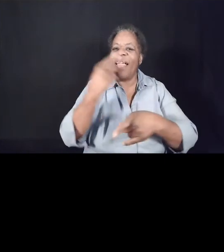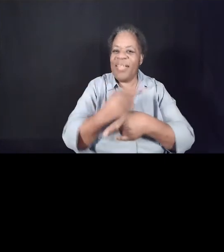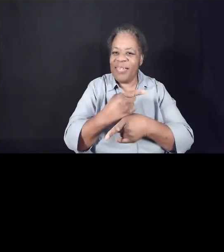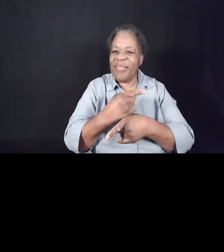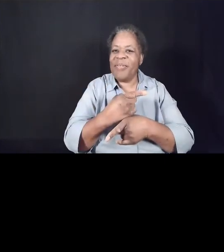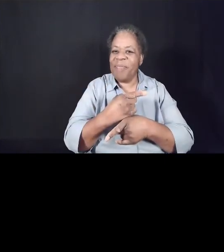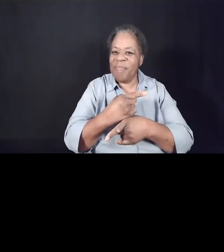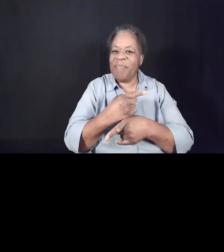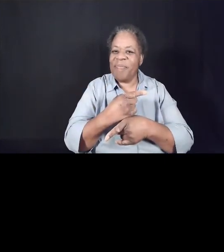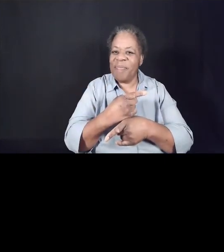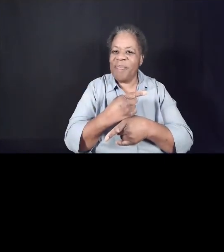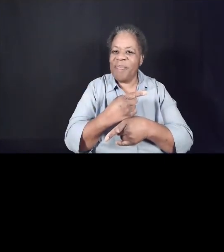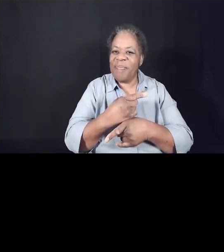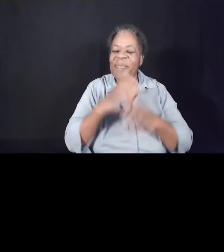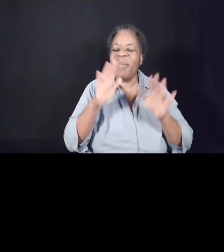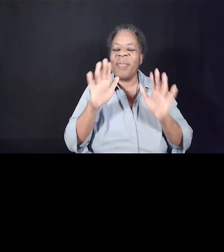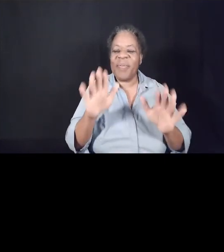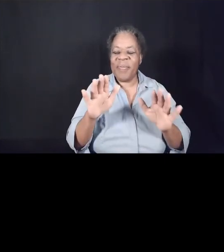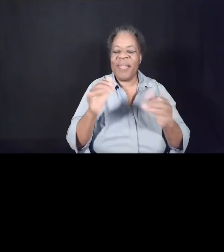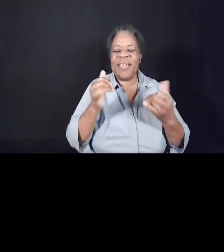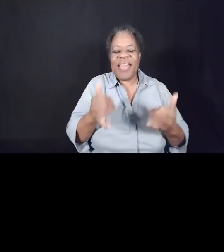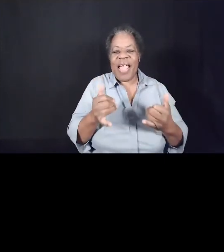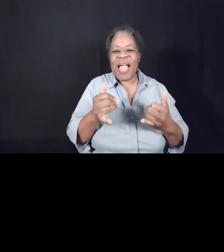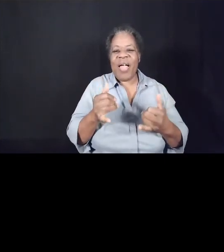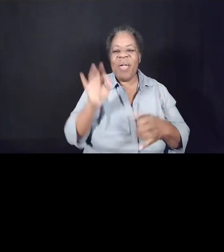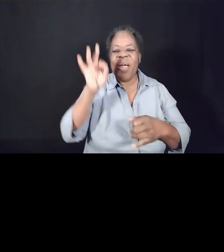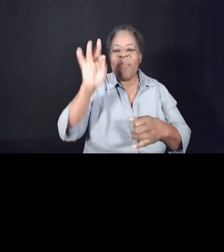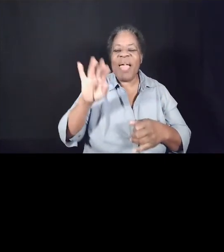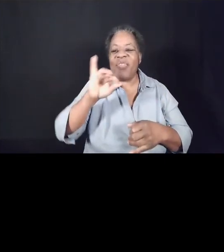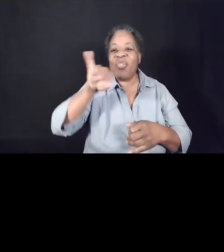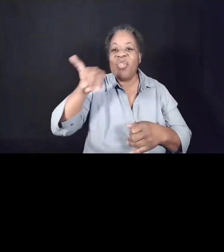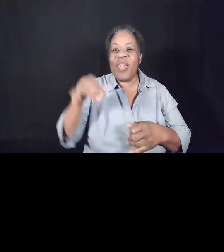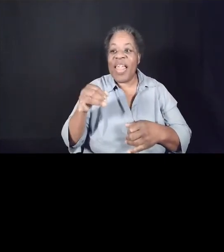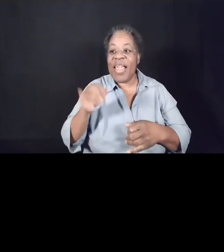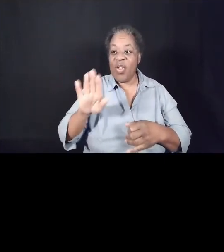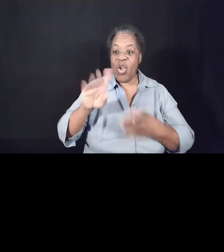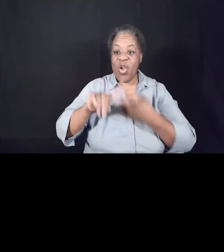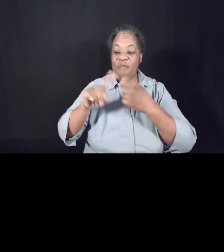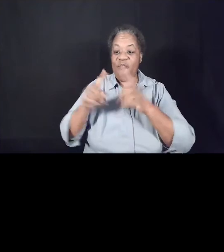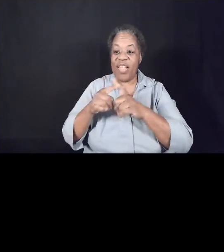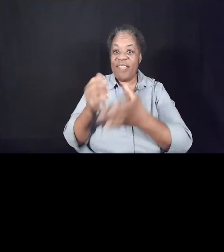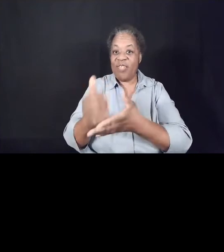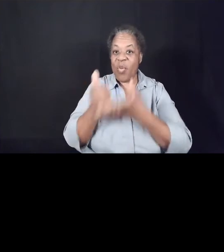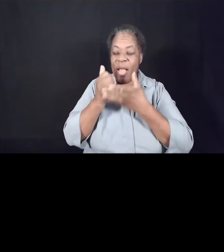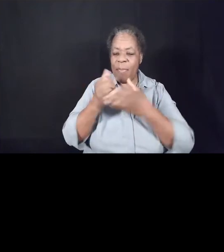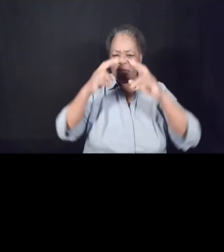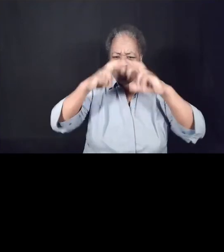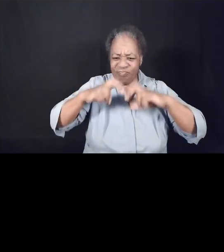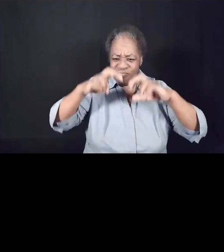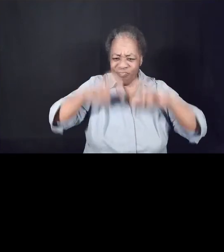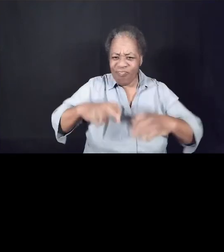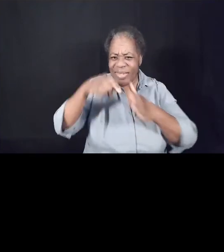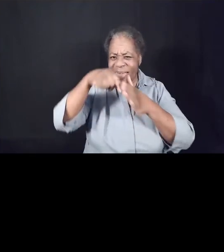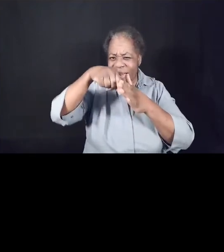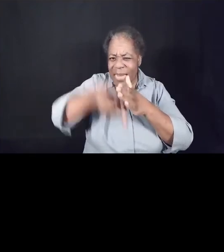Let's allow Pastor Danette and a couple of her friends to help us dig a little deeper into this theme.